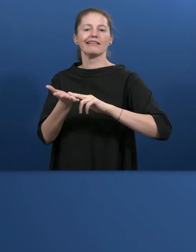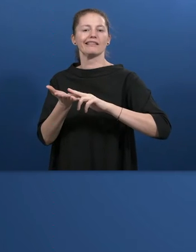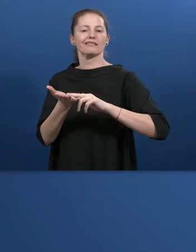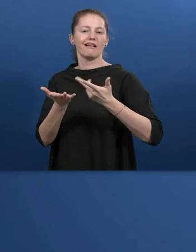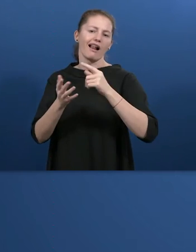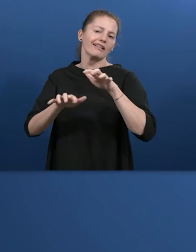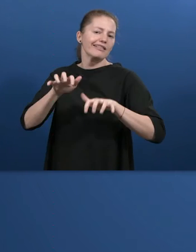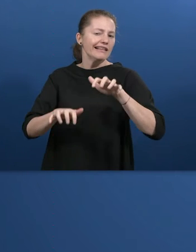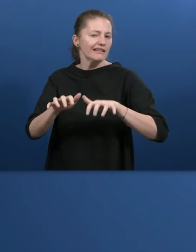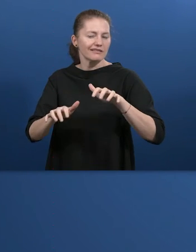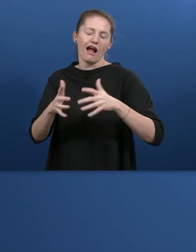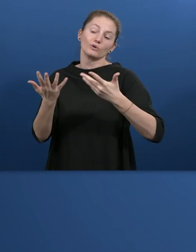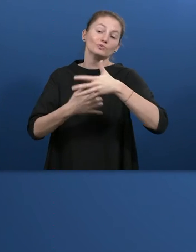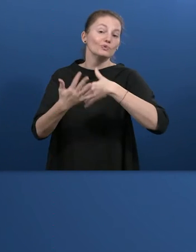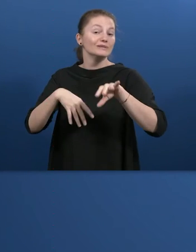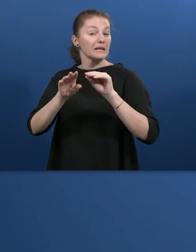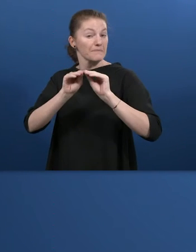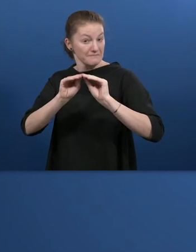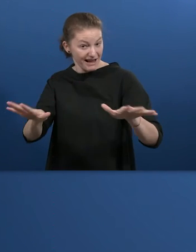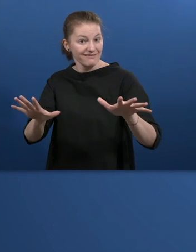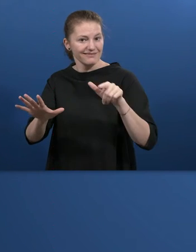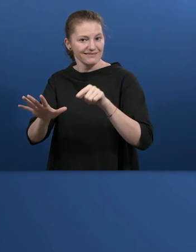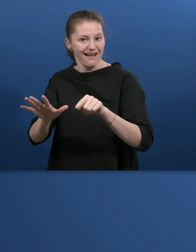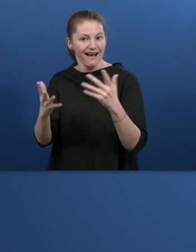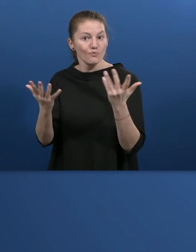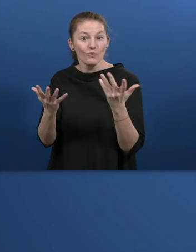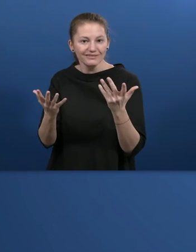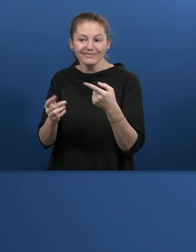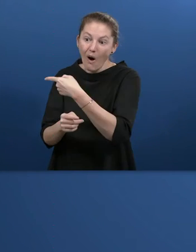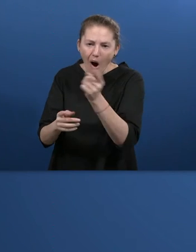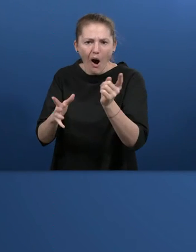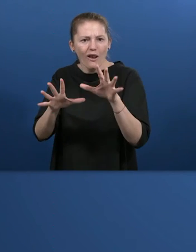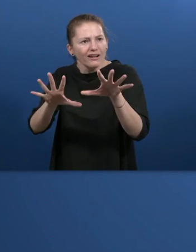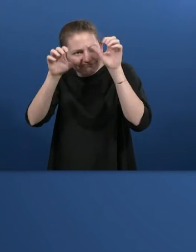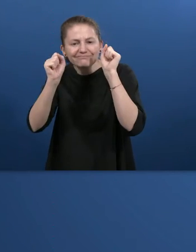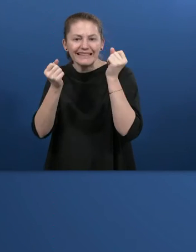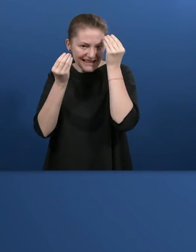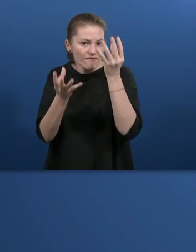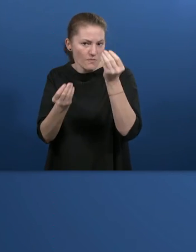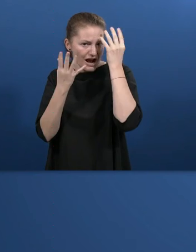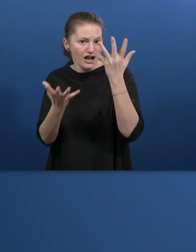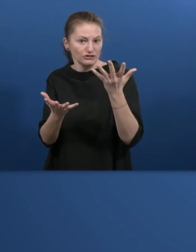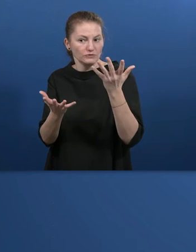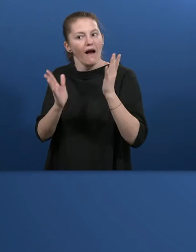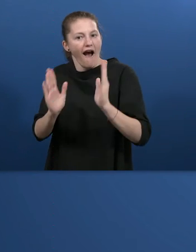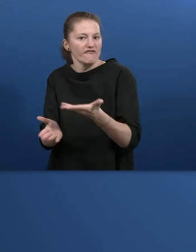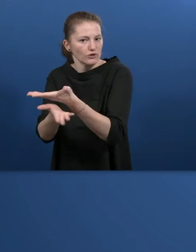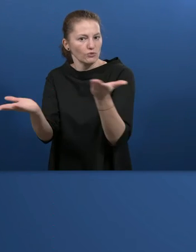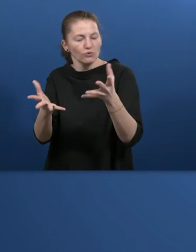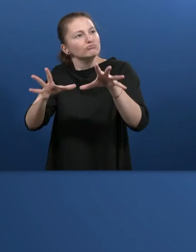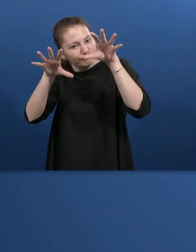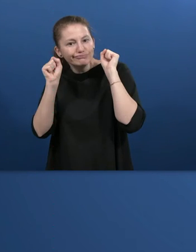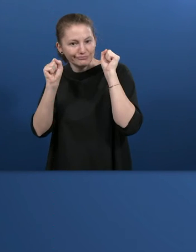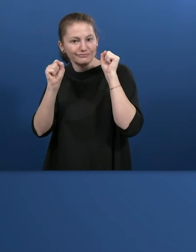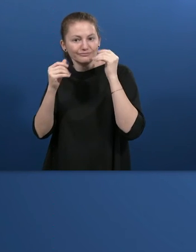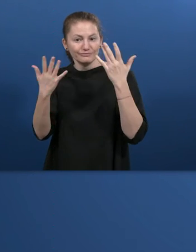get. And if you maybe have a hard time reading or writing or if you have some other disability or